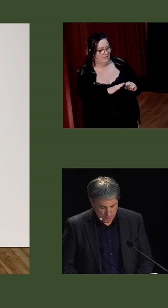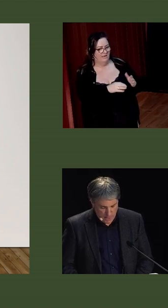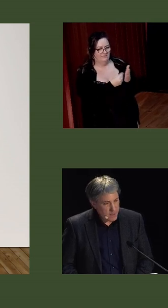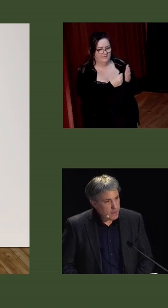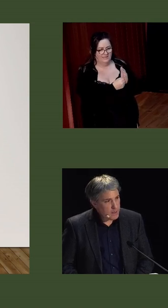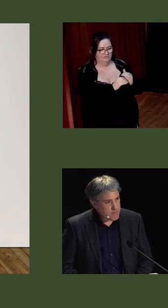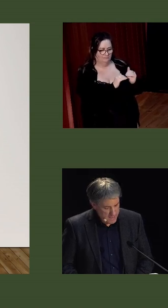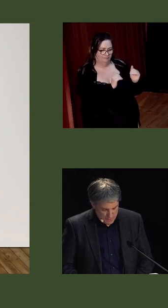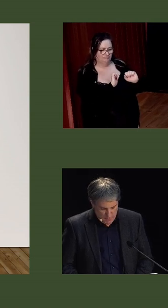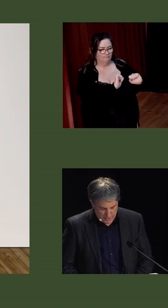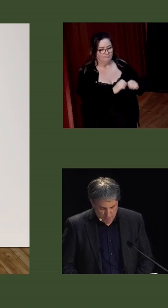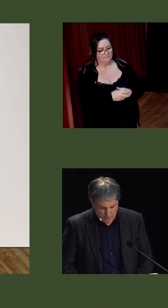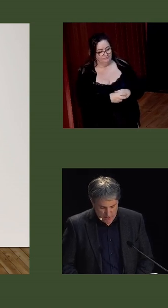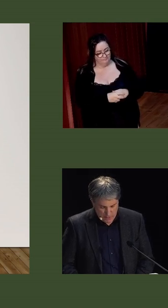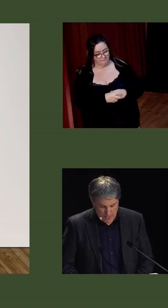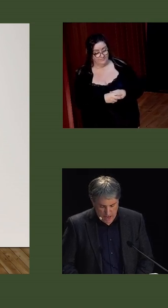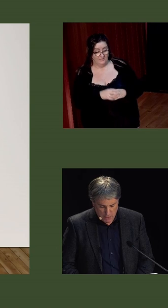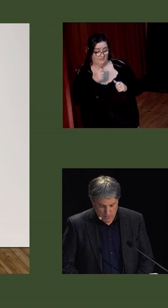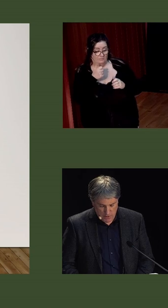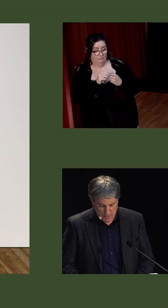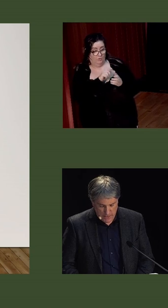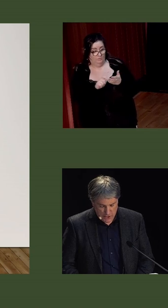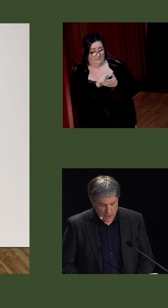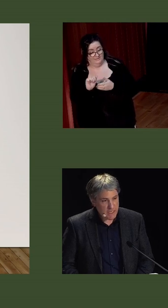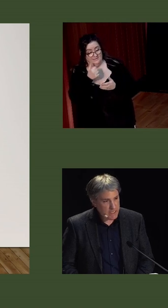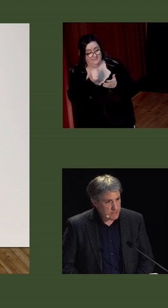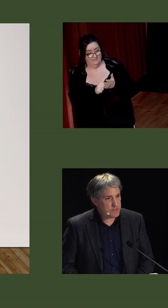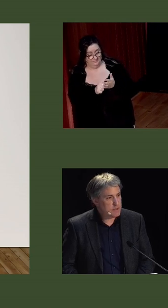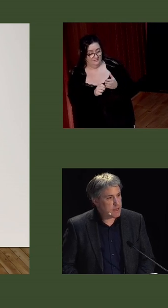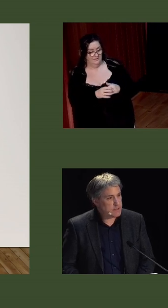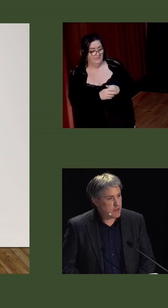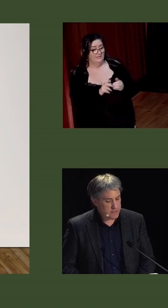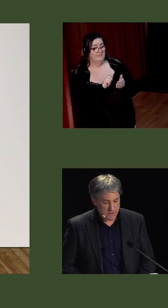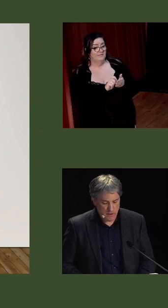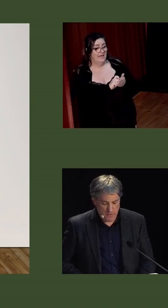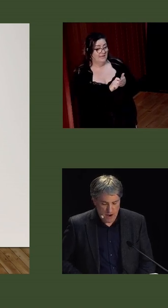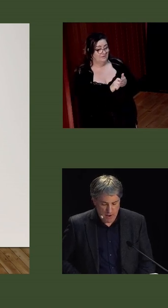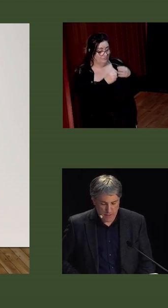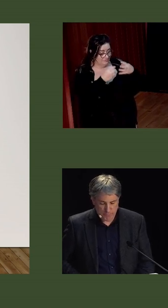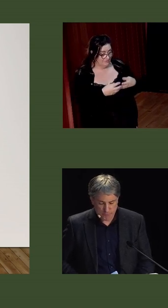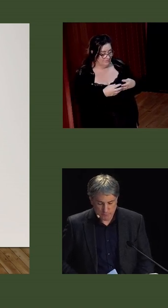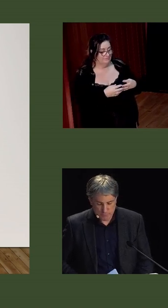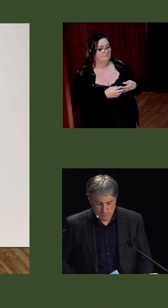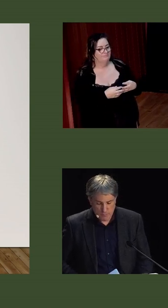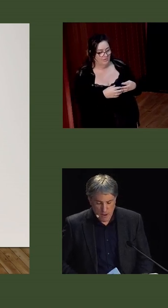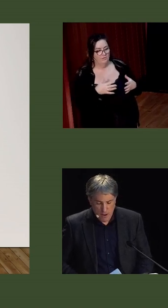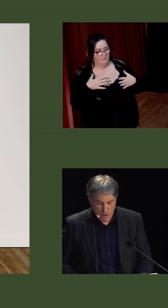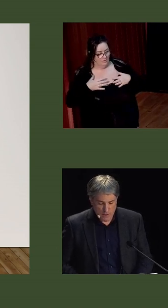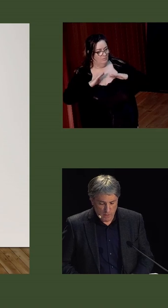status. In many respects, the outcome of the election eased the anxieties of the hierarchy.